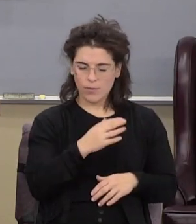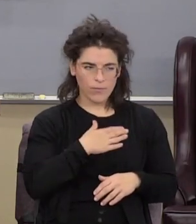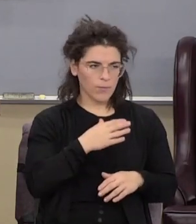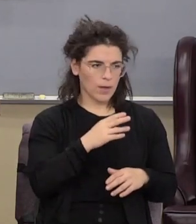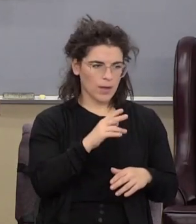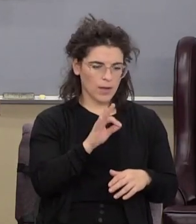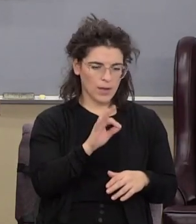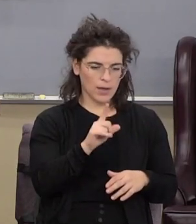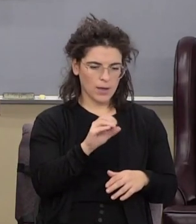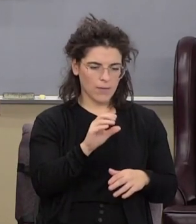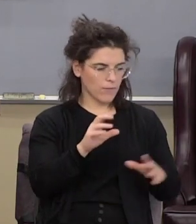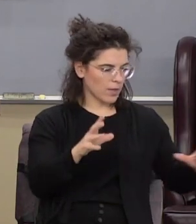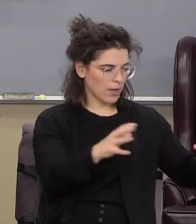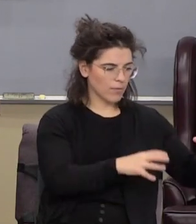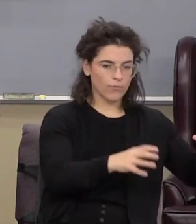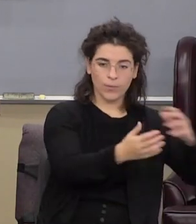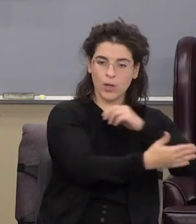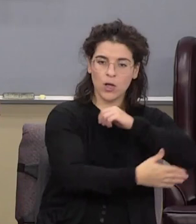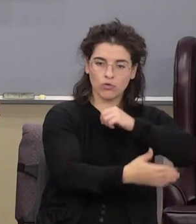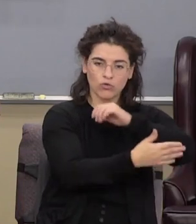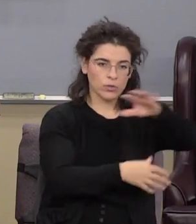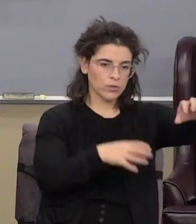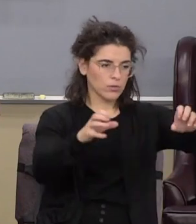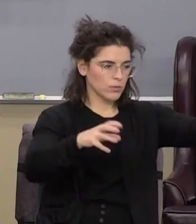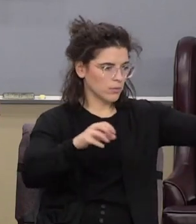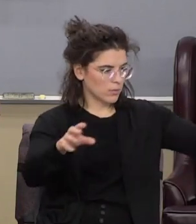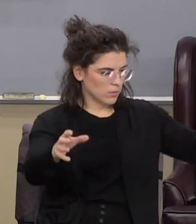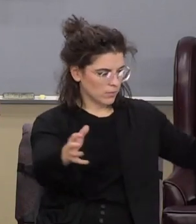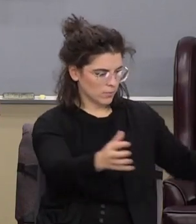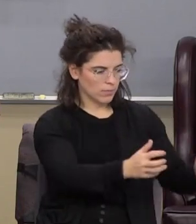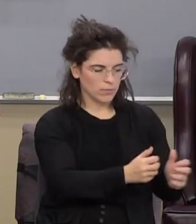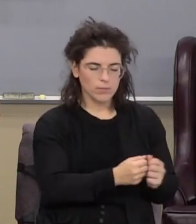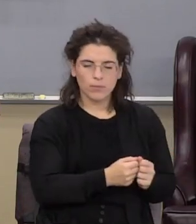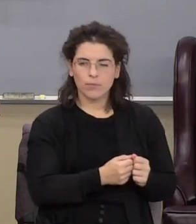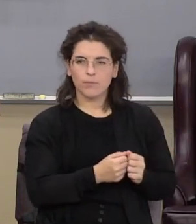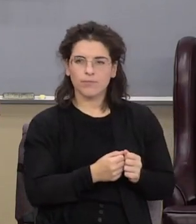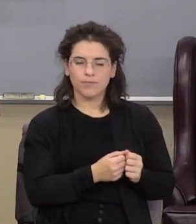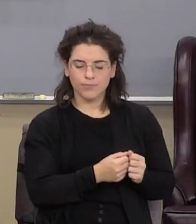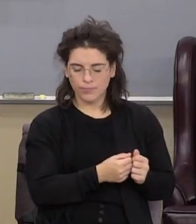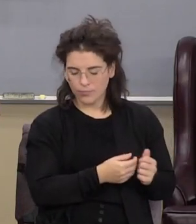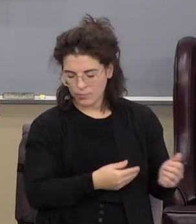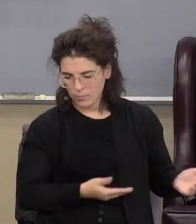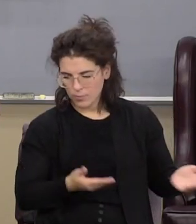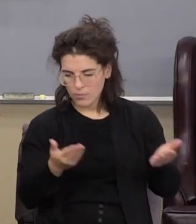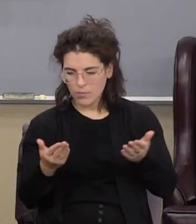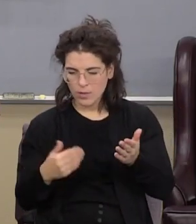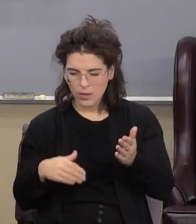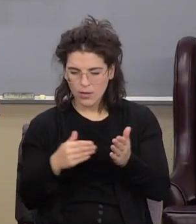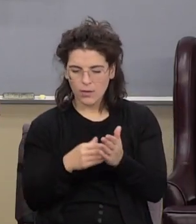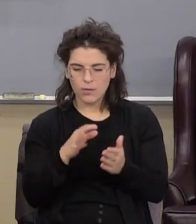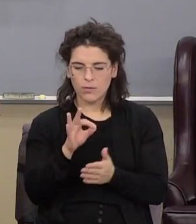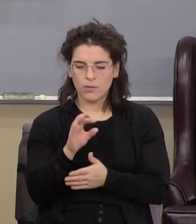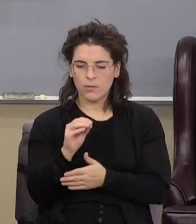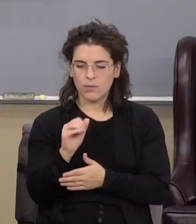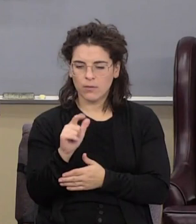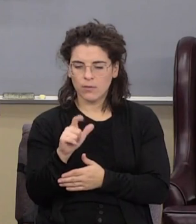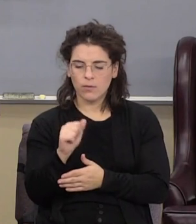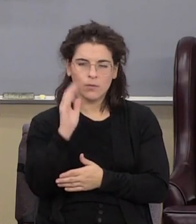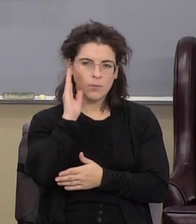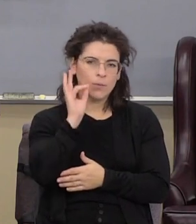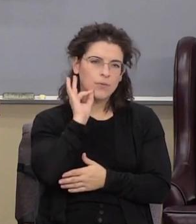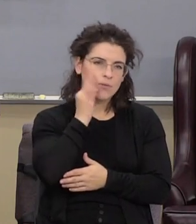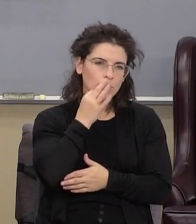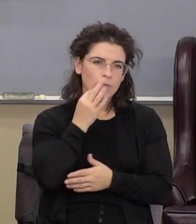see he's still got a flock whether I have driven them and will bring them again into their foals and they shall be fruitful